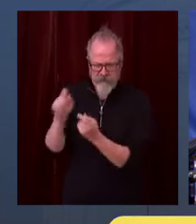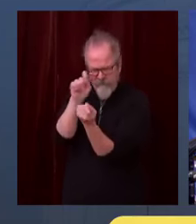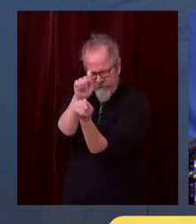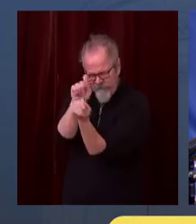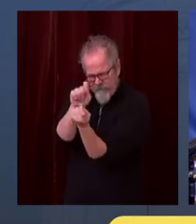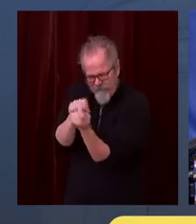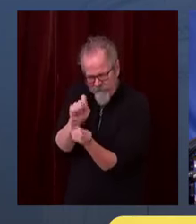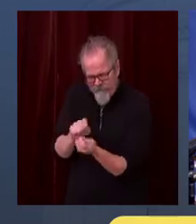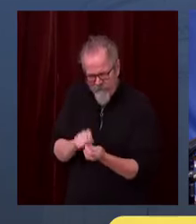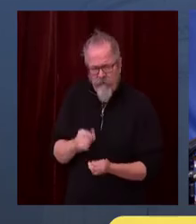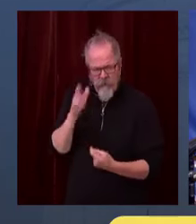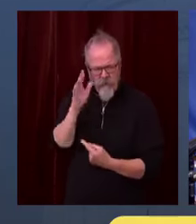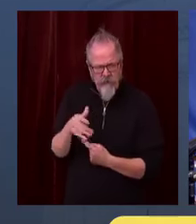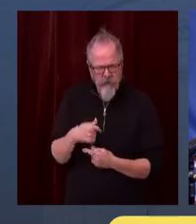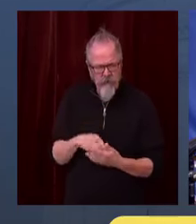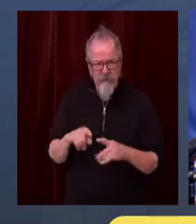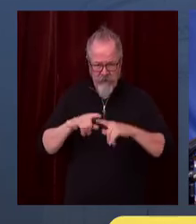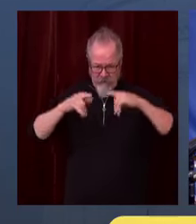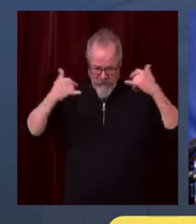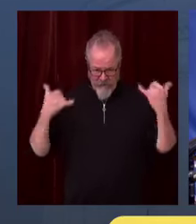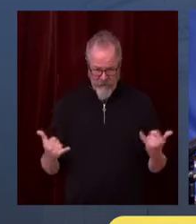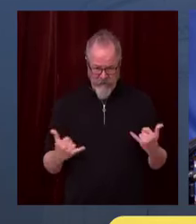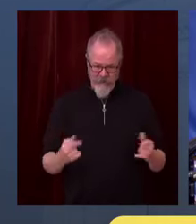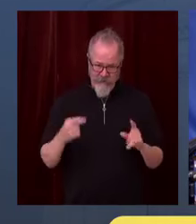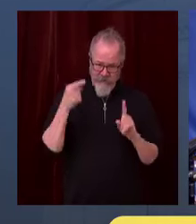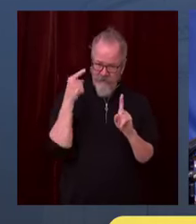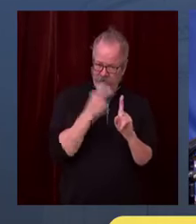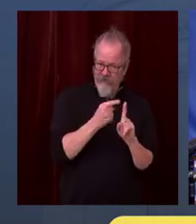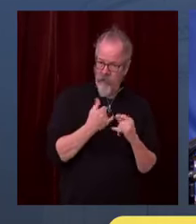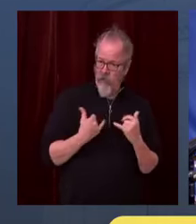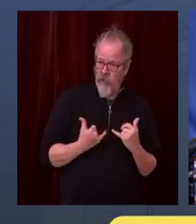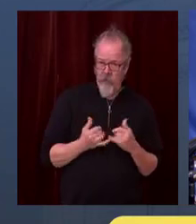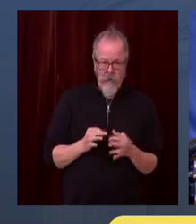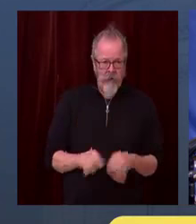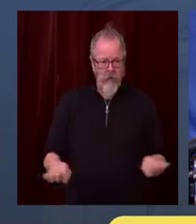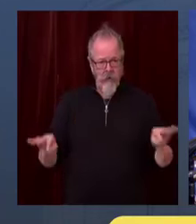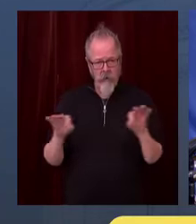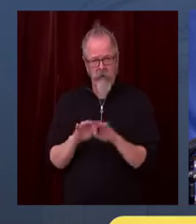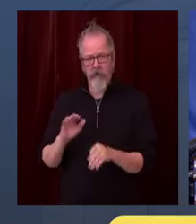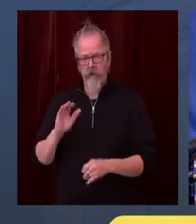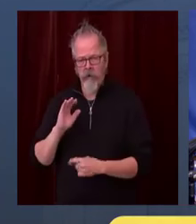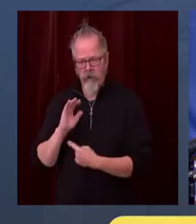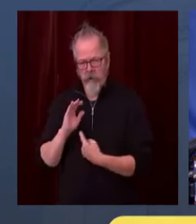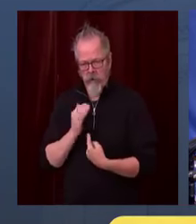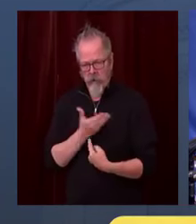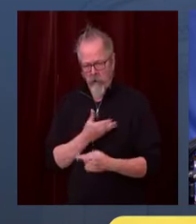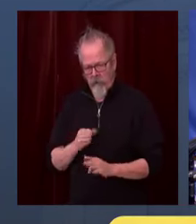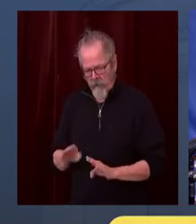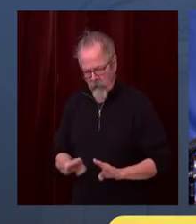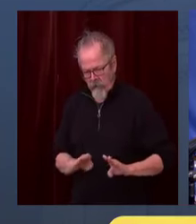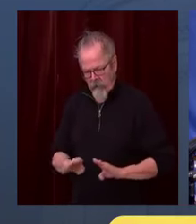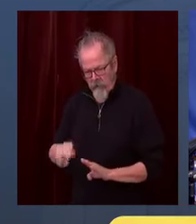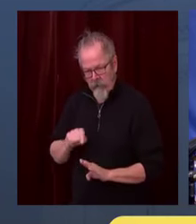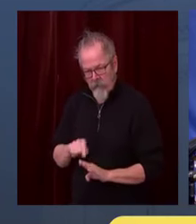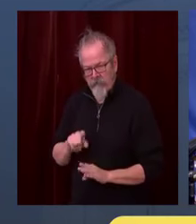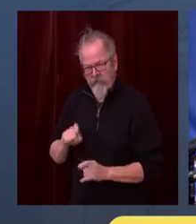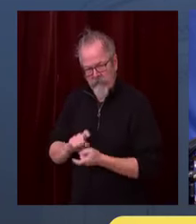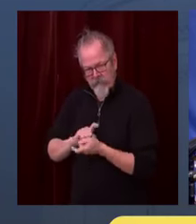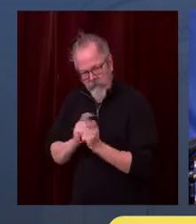and appropriately, I believe. Dow Constantine, Executive of King County. Well, thank you, Governor.